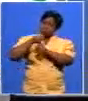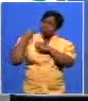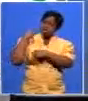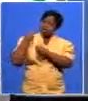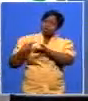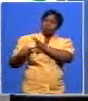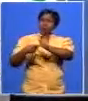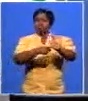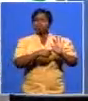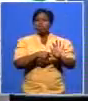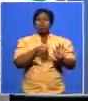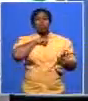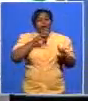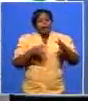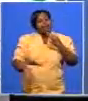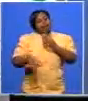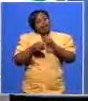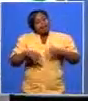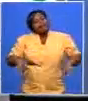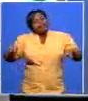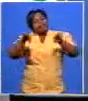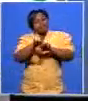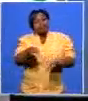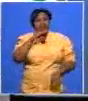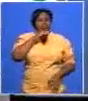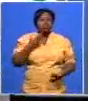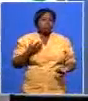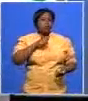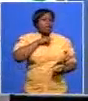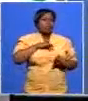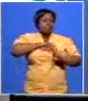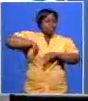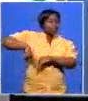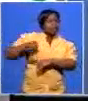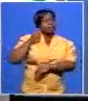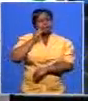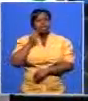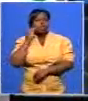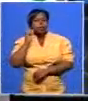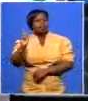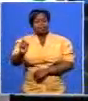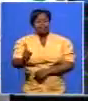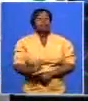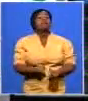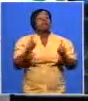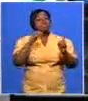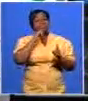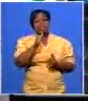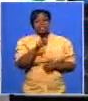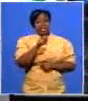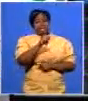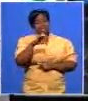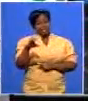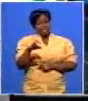were adding not because we went and measured chromosomes and i'd like to ask wedi a question he says that the anc is on to their